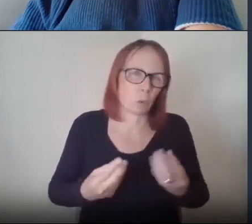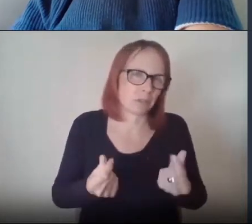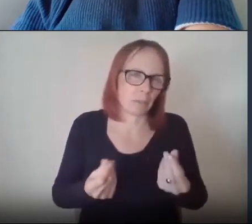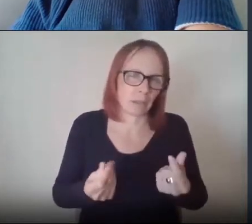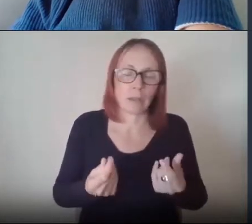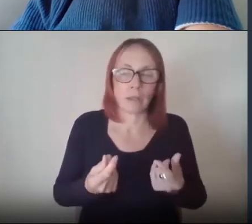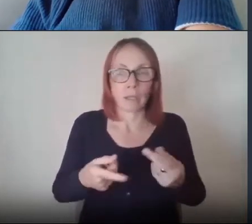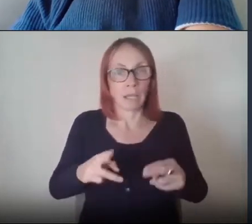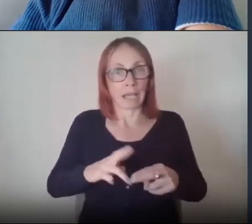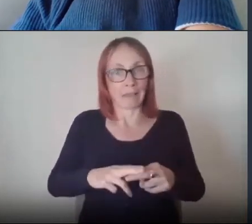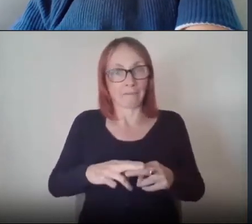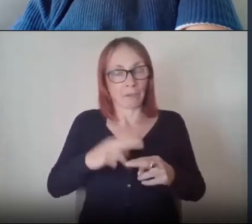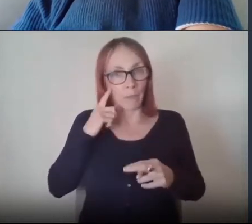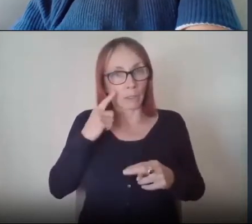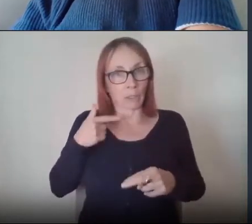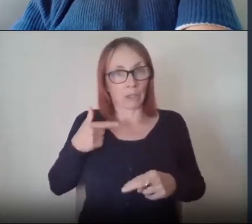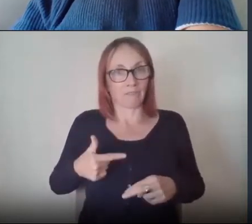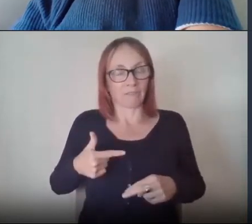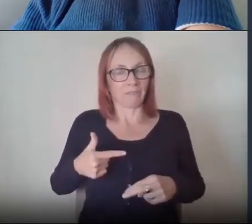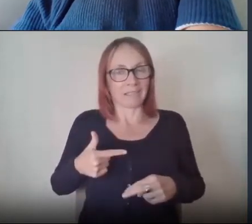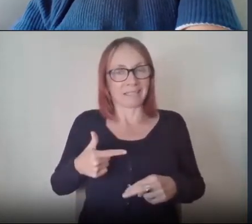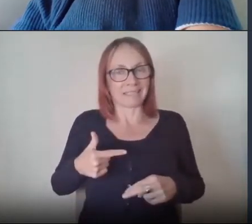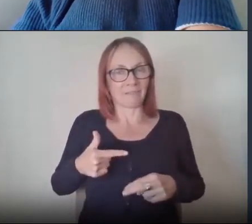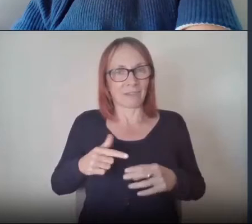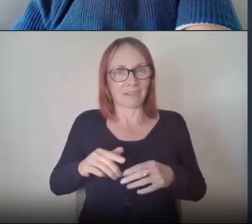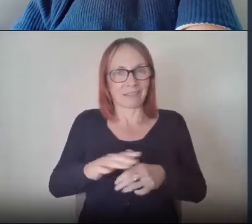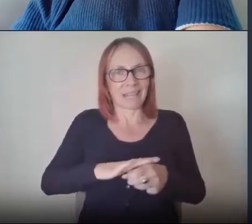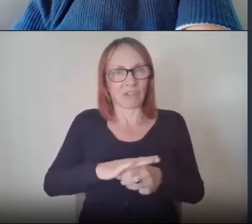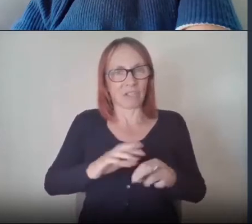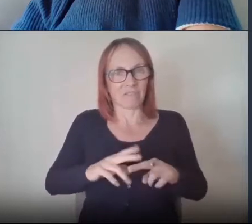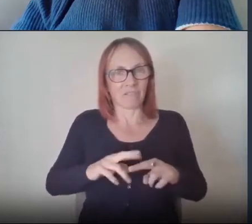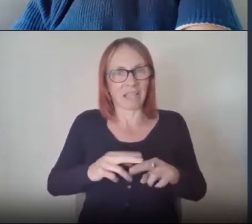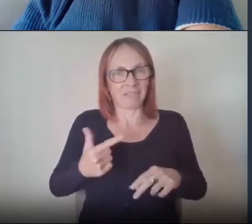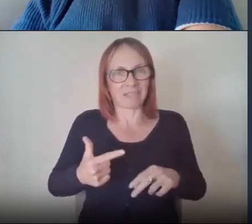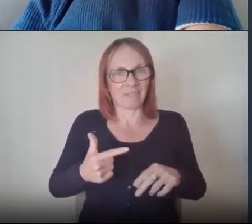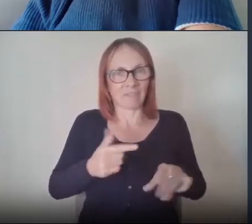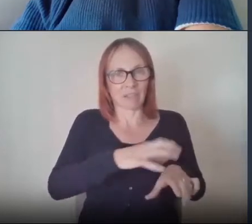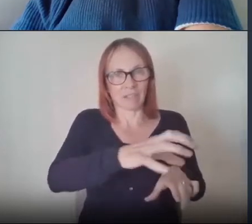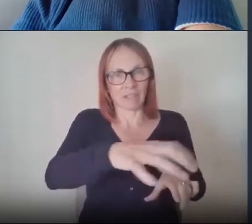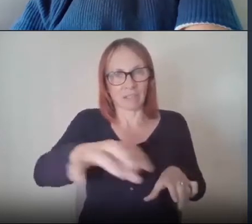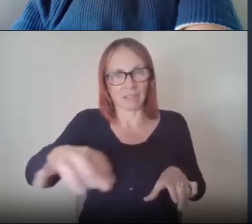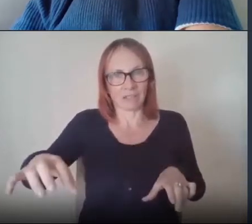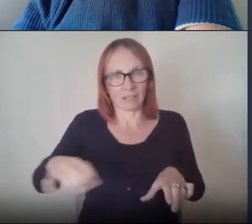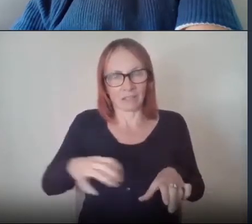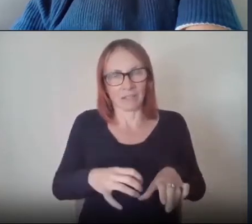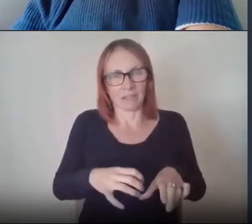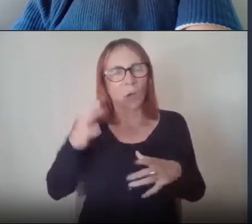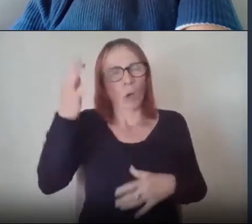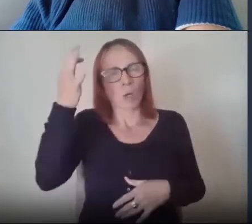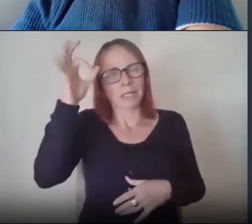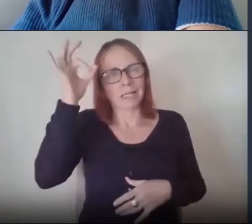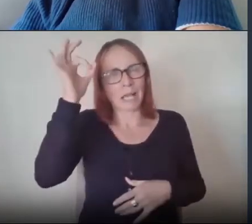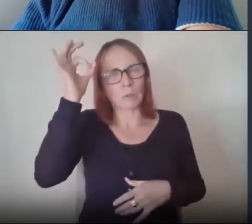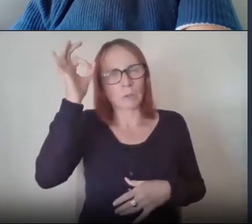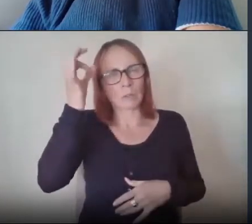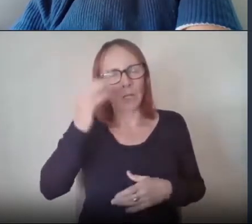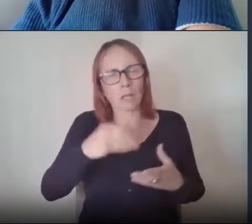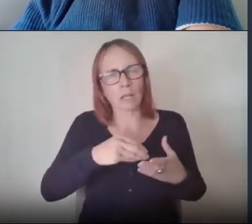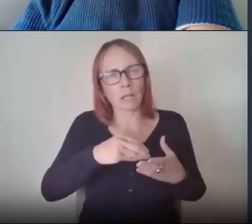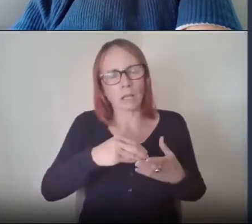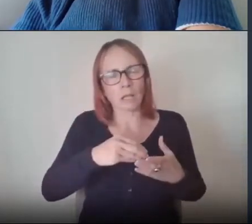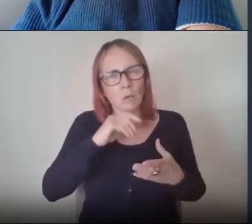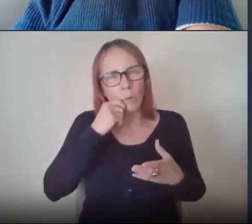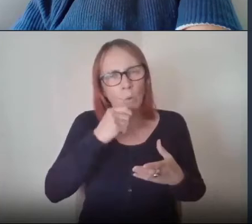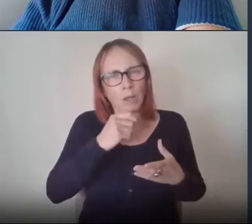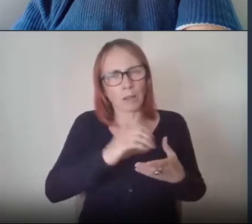localities so you would suggest then the council spends equivalent to 100 million pounds in